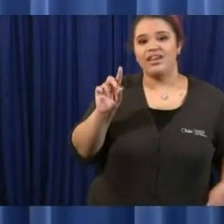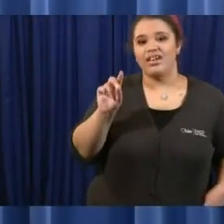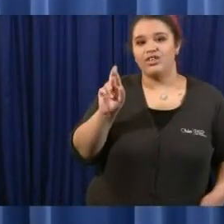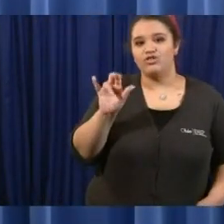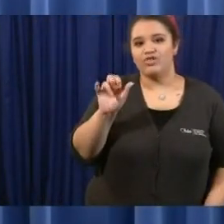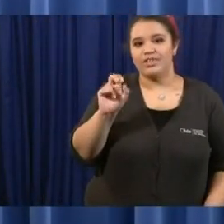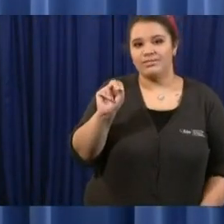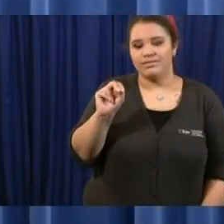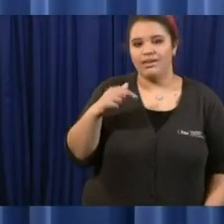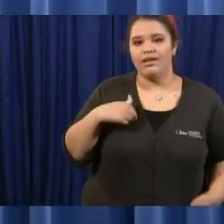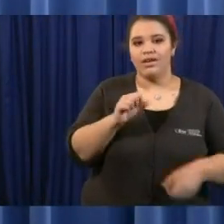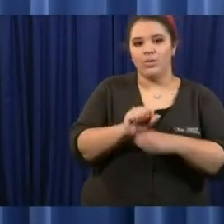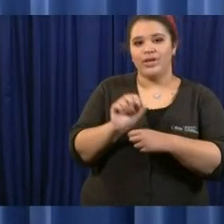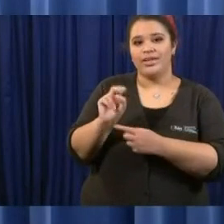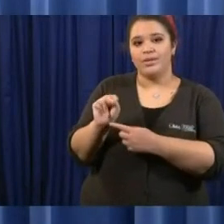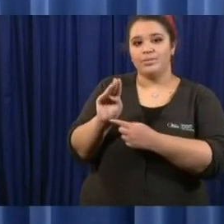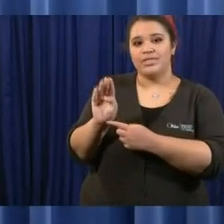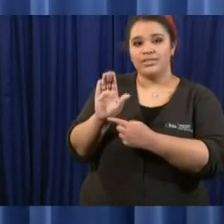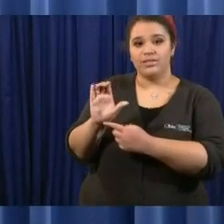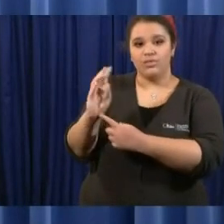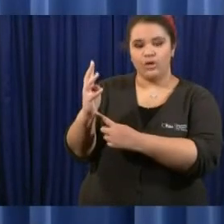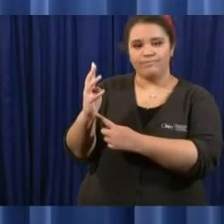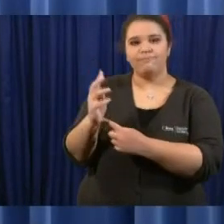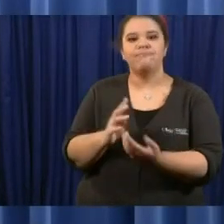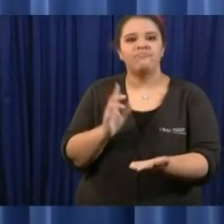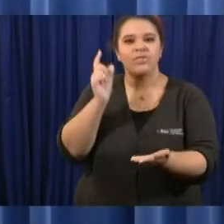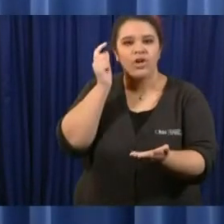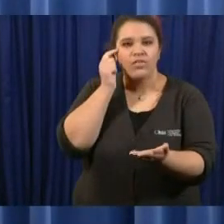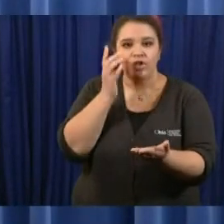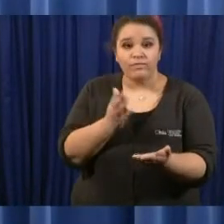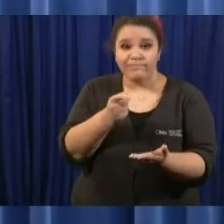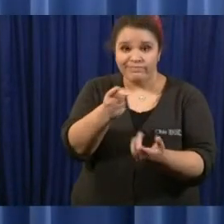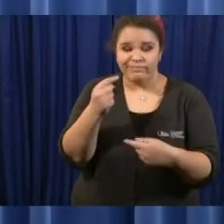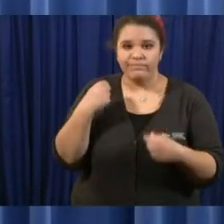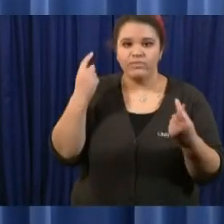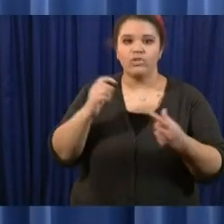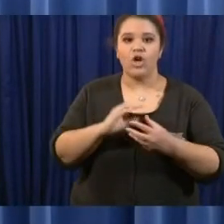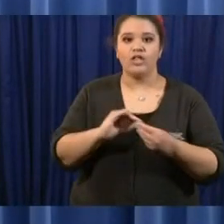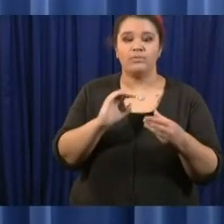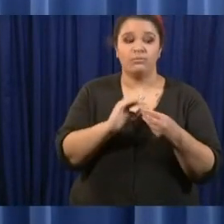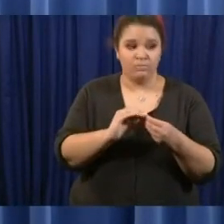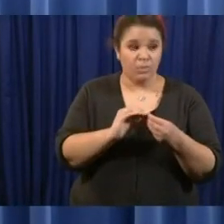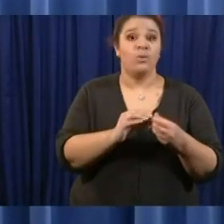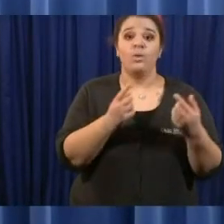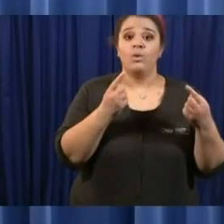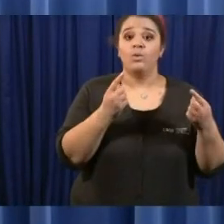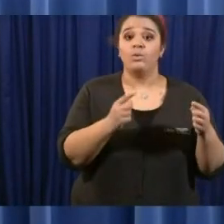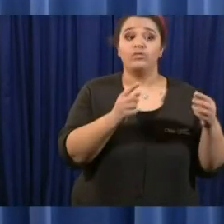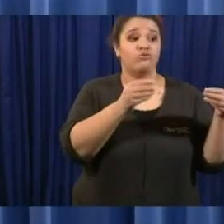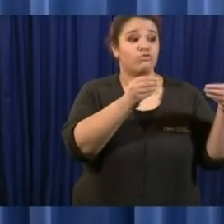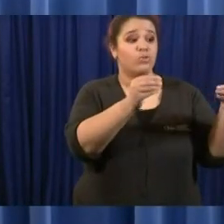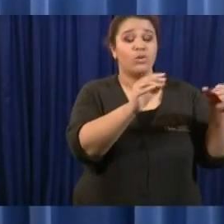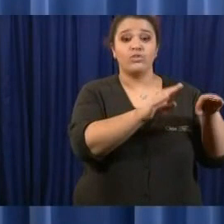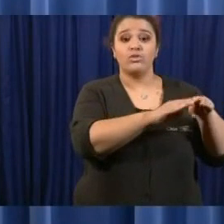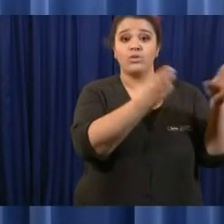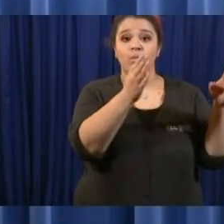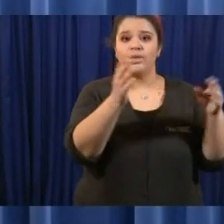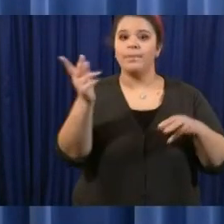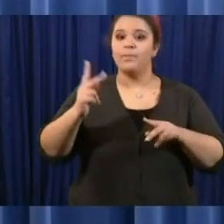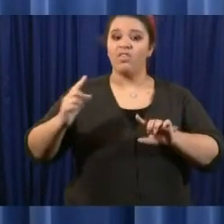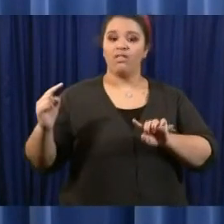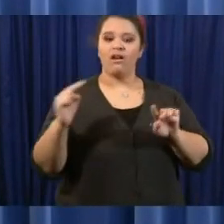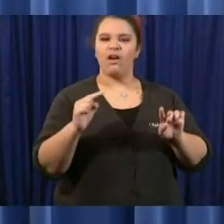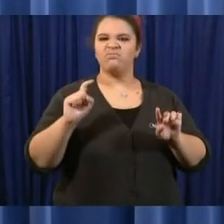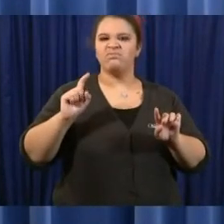um you've talked about the importance that consumers have confidence that they're going to be safe when they head back to stores do you think that the state